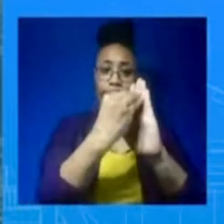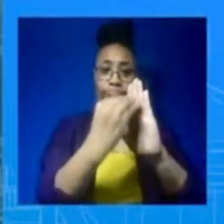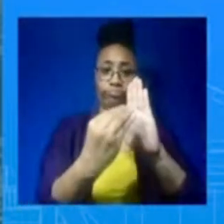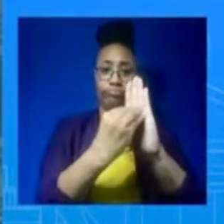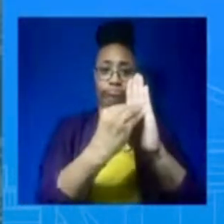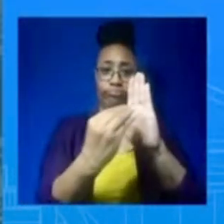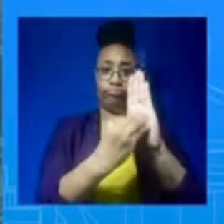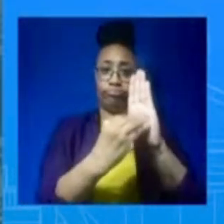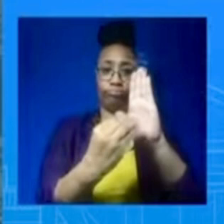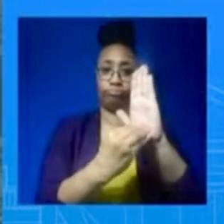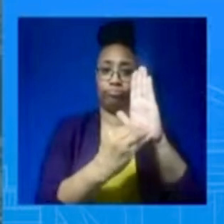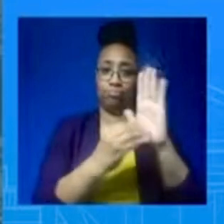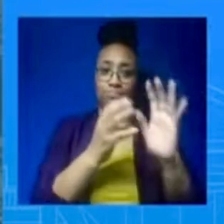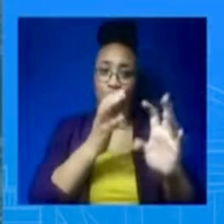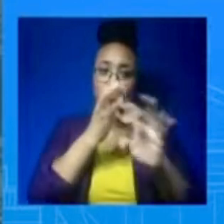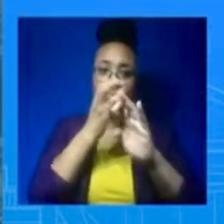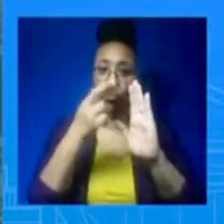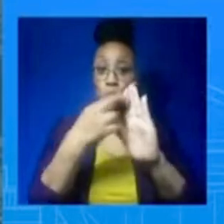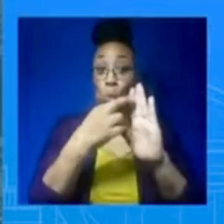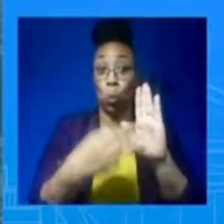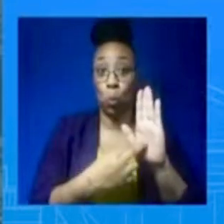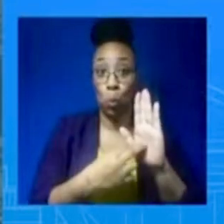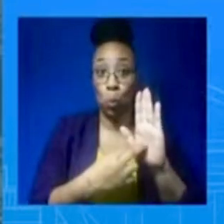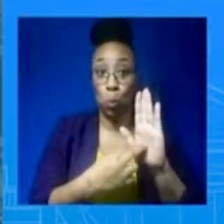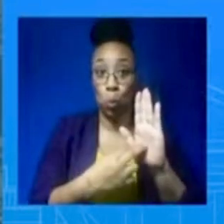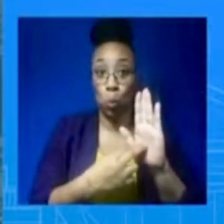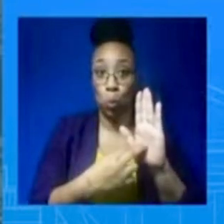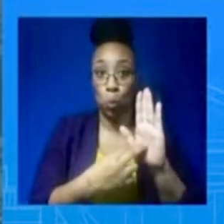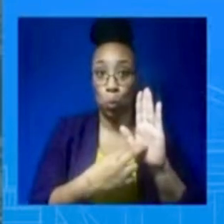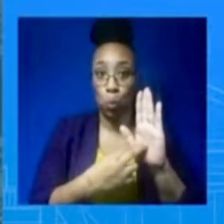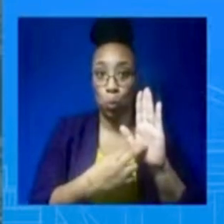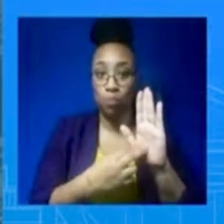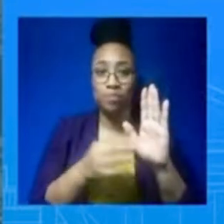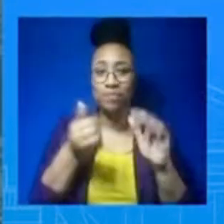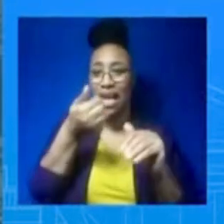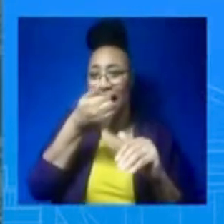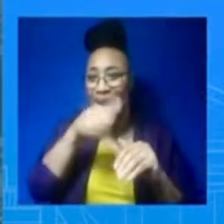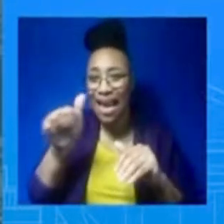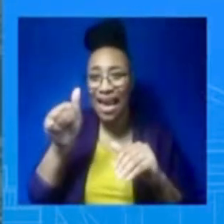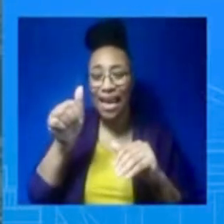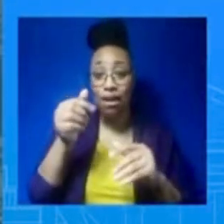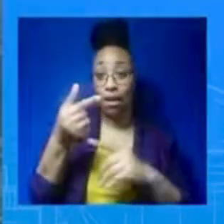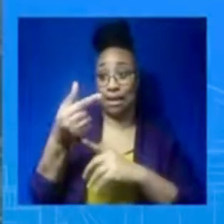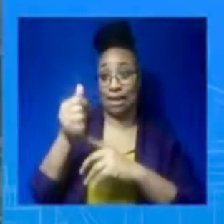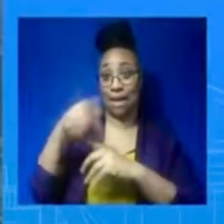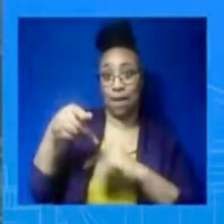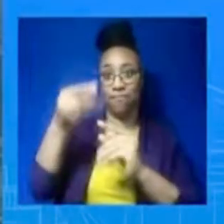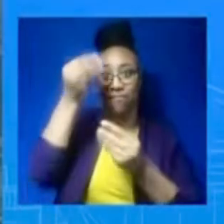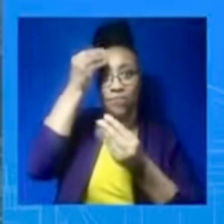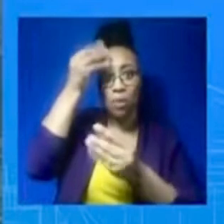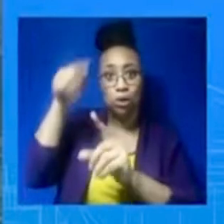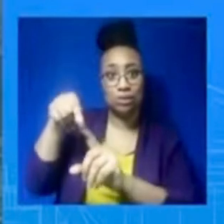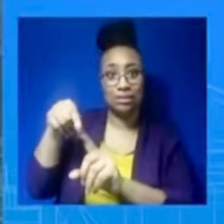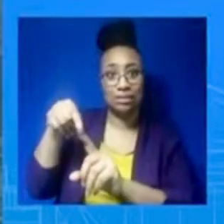of that gap has been addressed by fine-tuning the radars and making them more sensitive to things that are high, slow, and small.